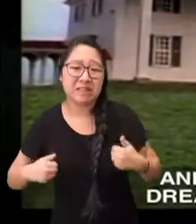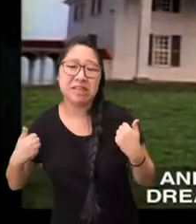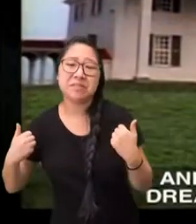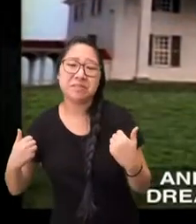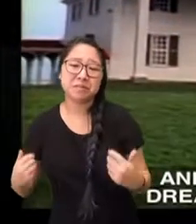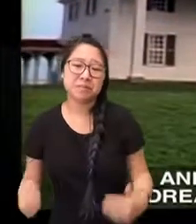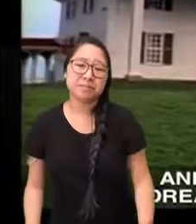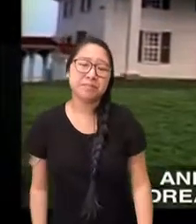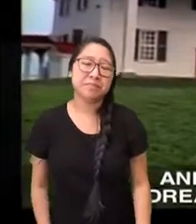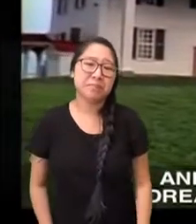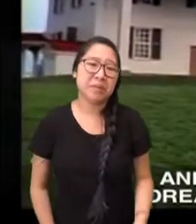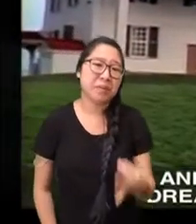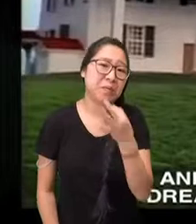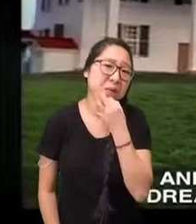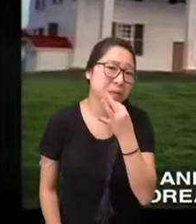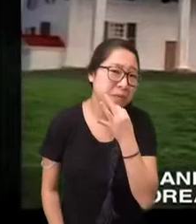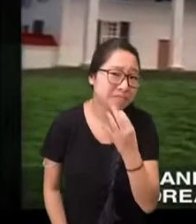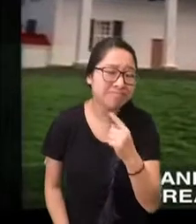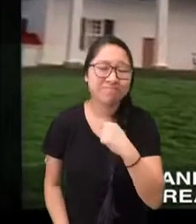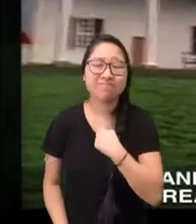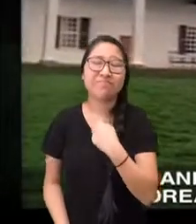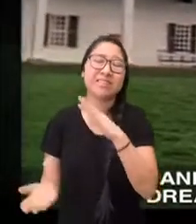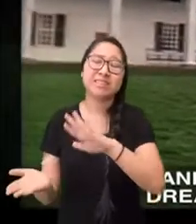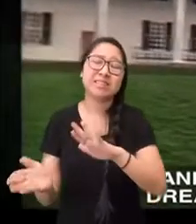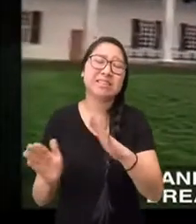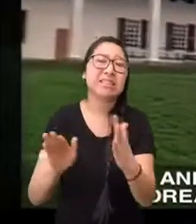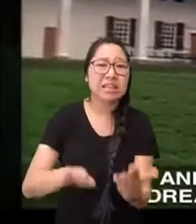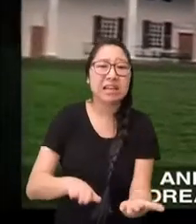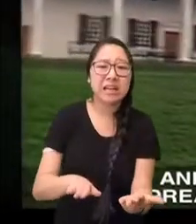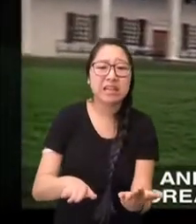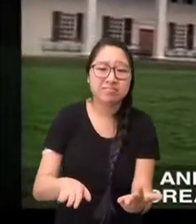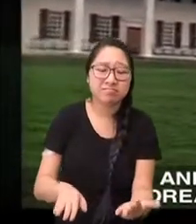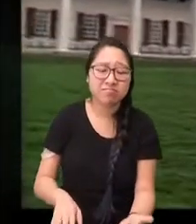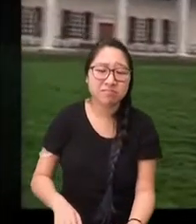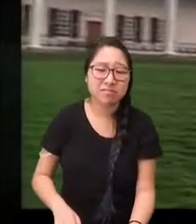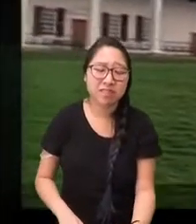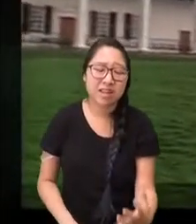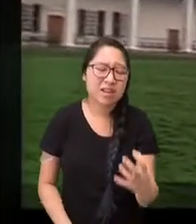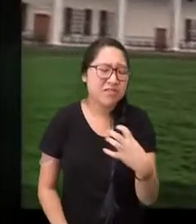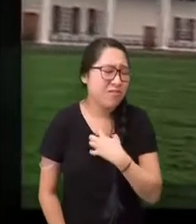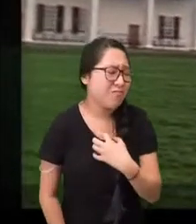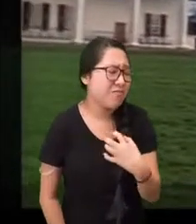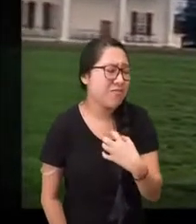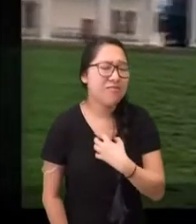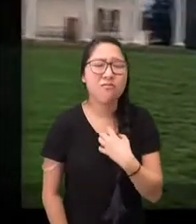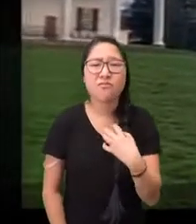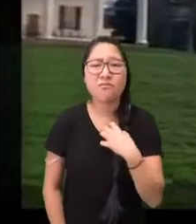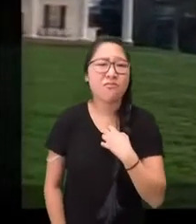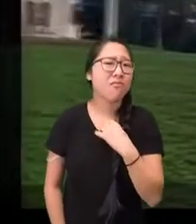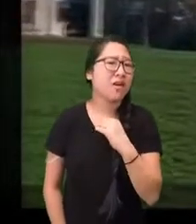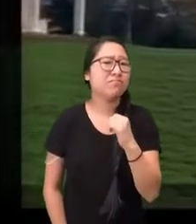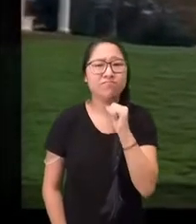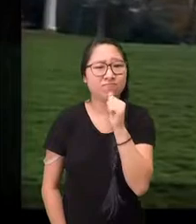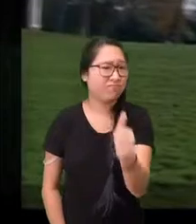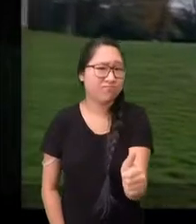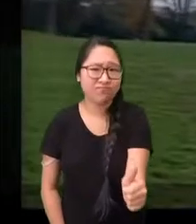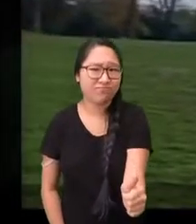and soon I will be entombed in the dreary mansions of my ancestors but I shall not complain